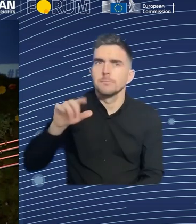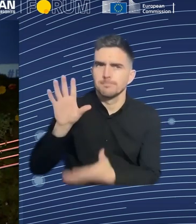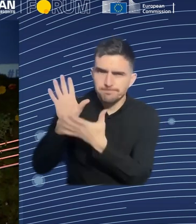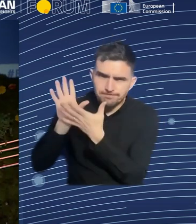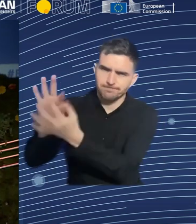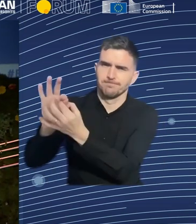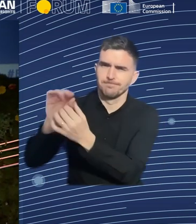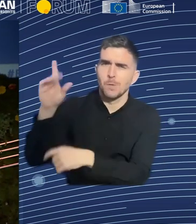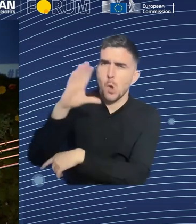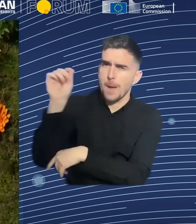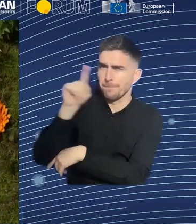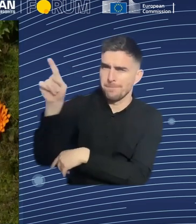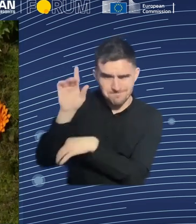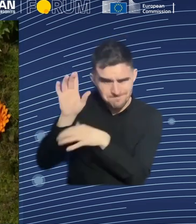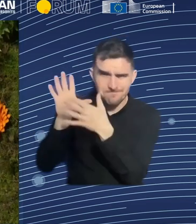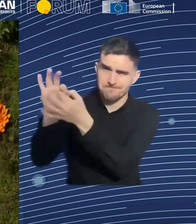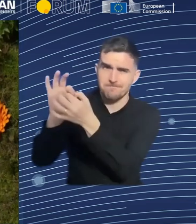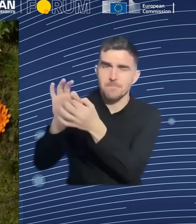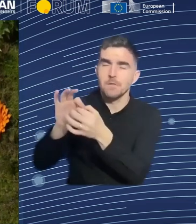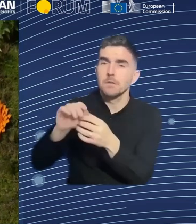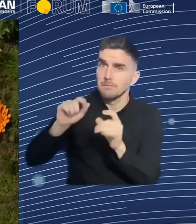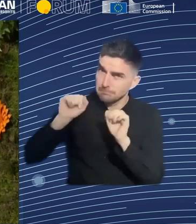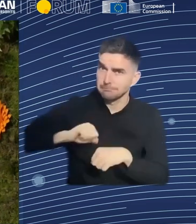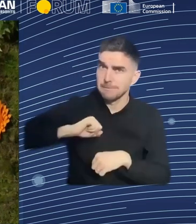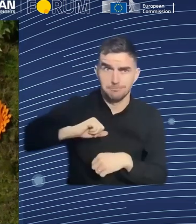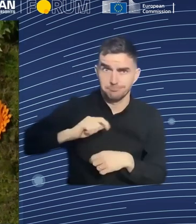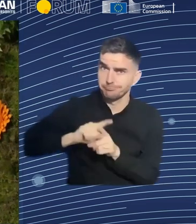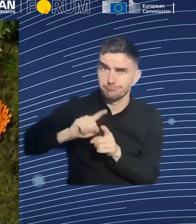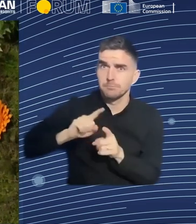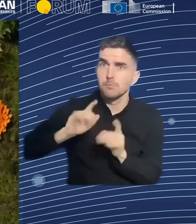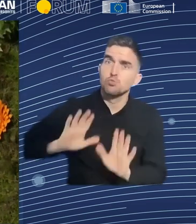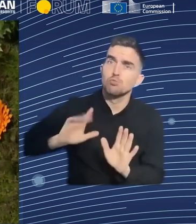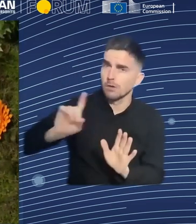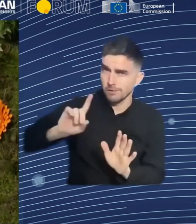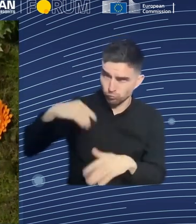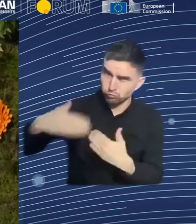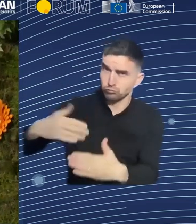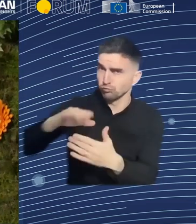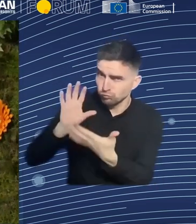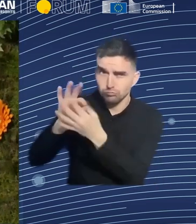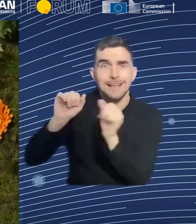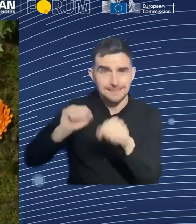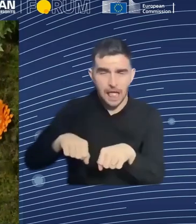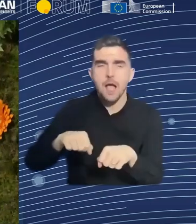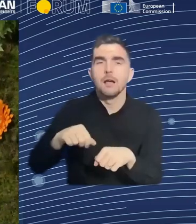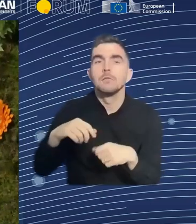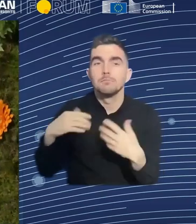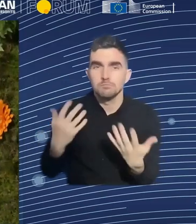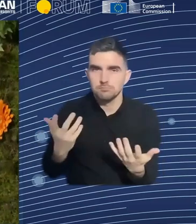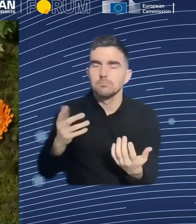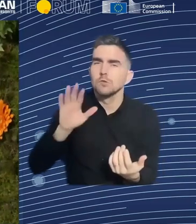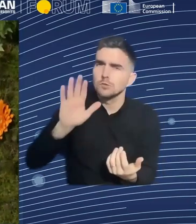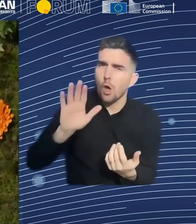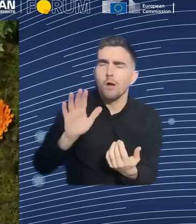work on your soft skill as well. So how do you manage people? How do you communicate?